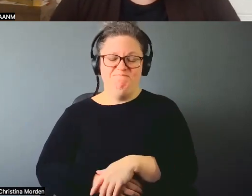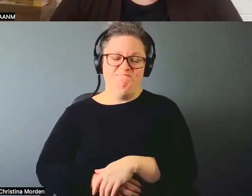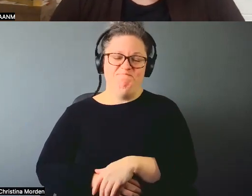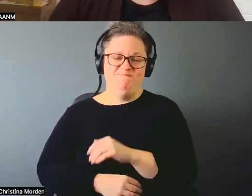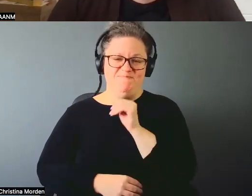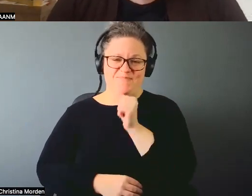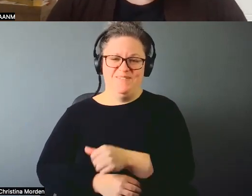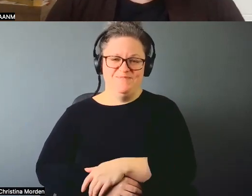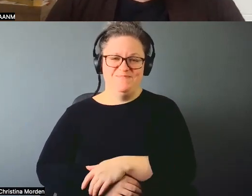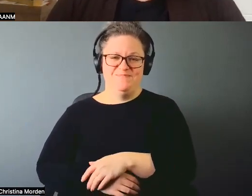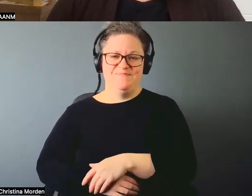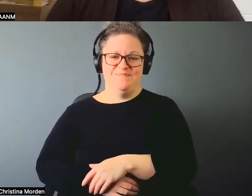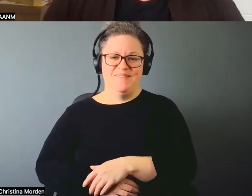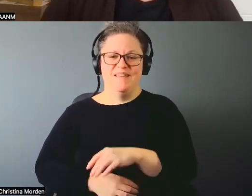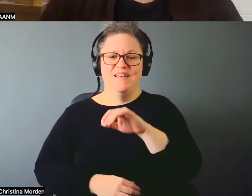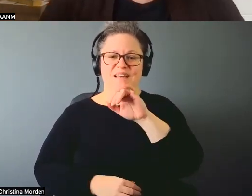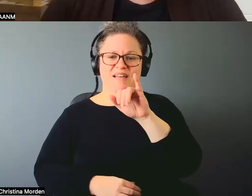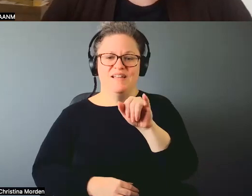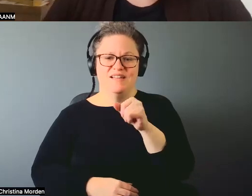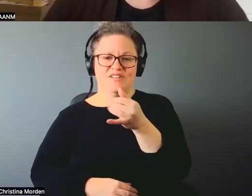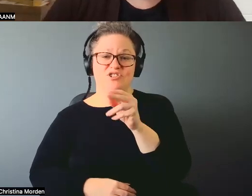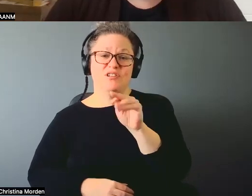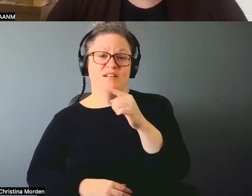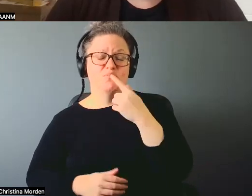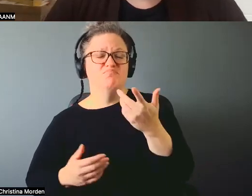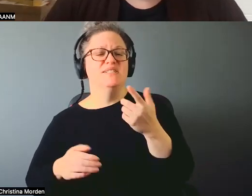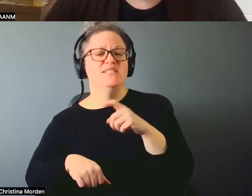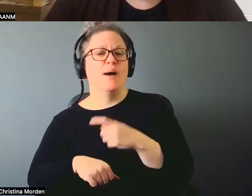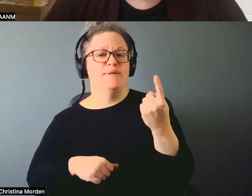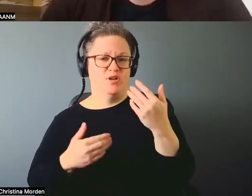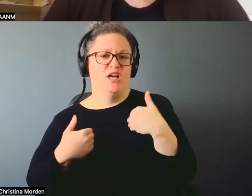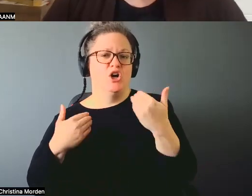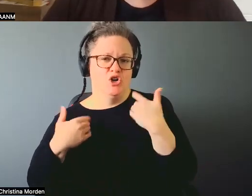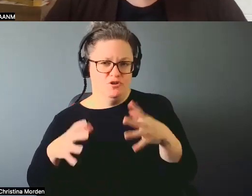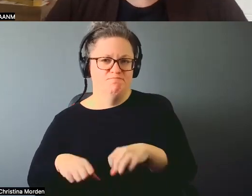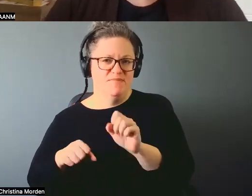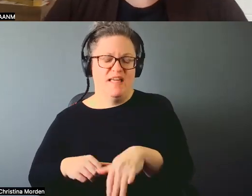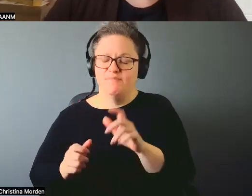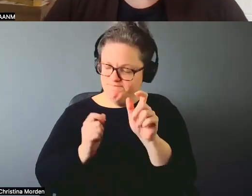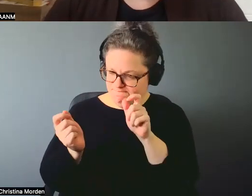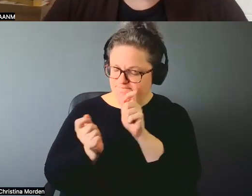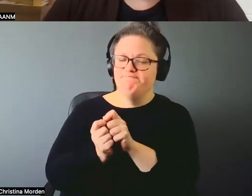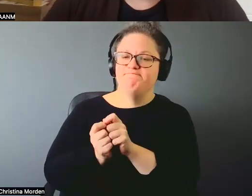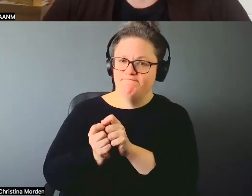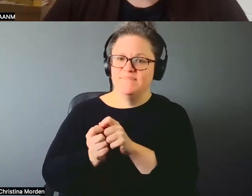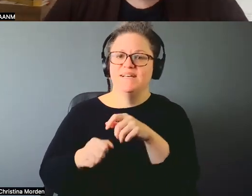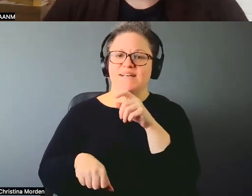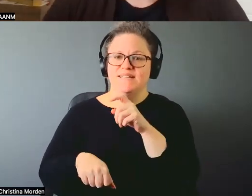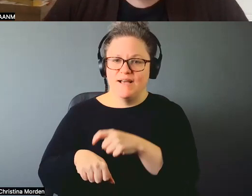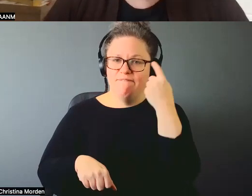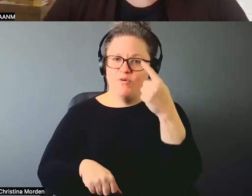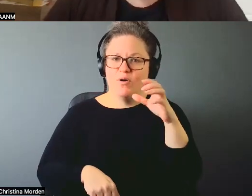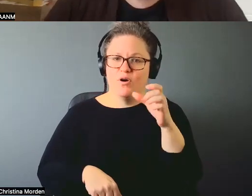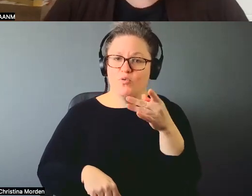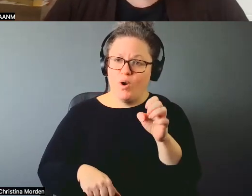You know? Yeah. It's time for someone younger to do that work. No, exactly. Exactly. And it's time for crones to call it